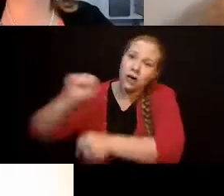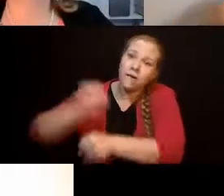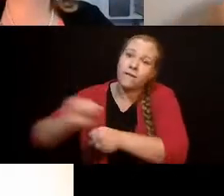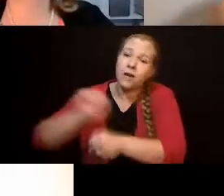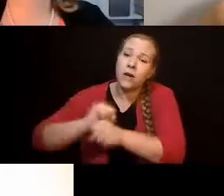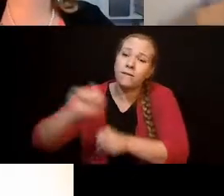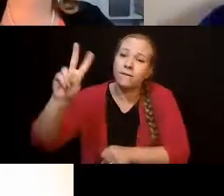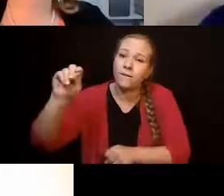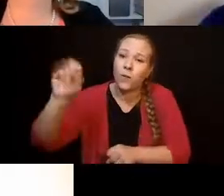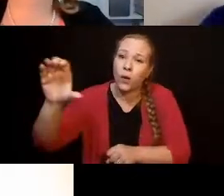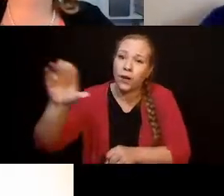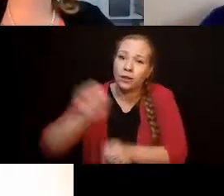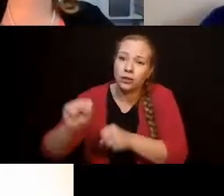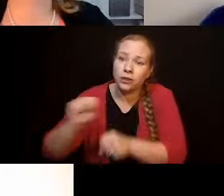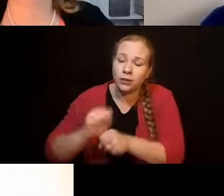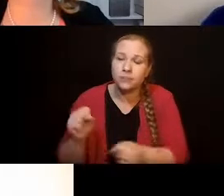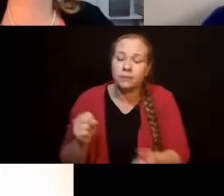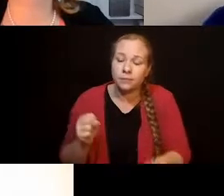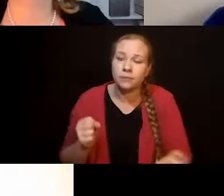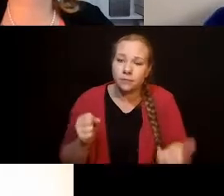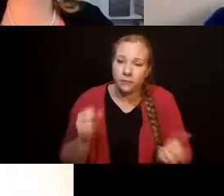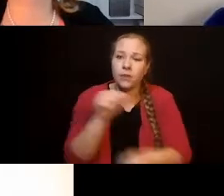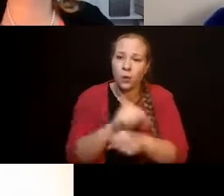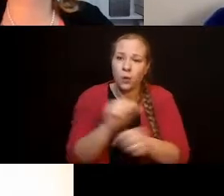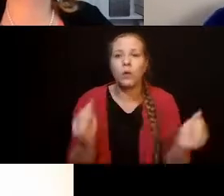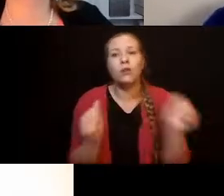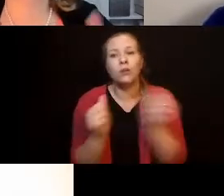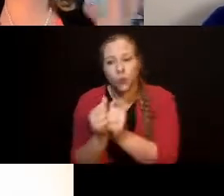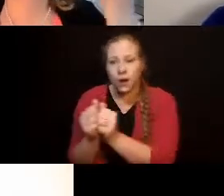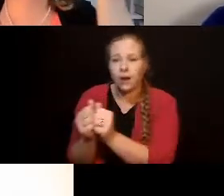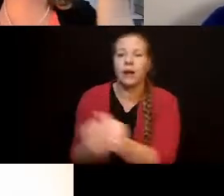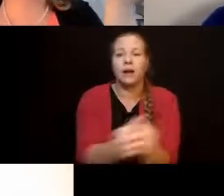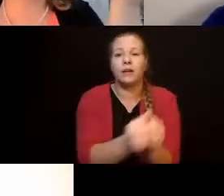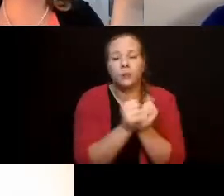to help pay for the employment vendors.